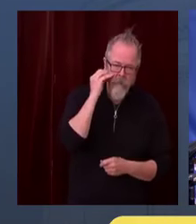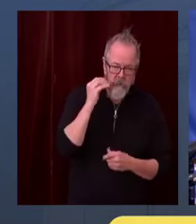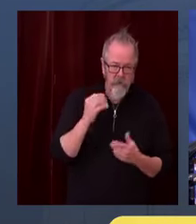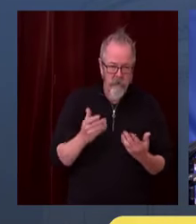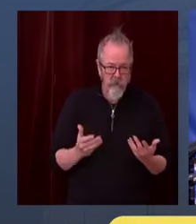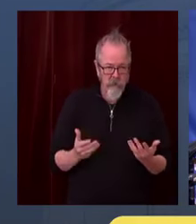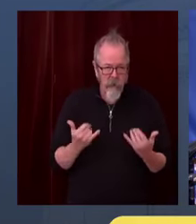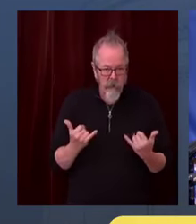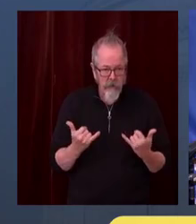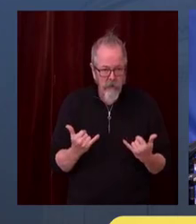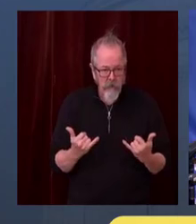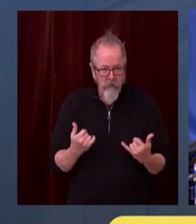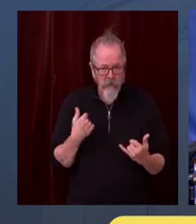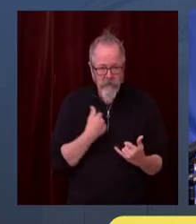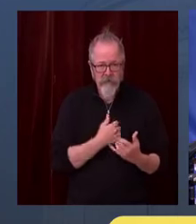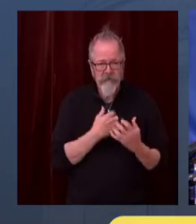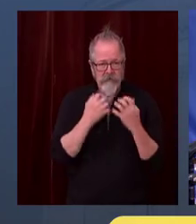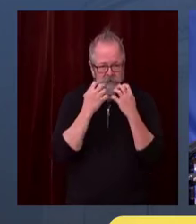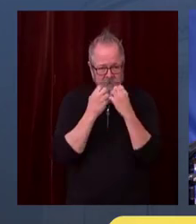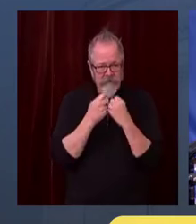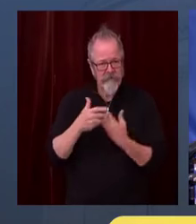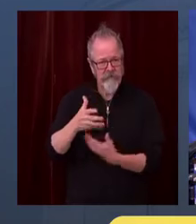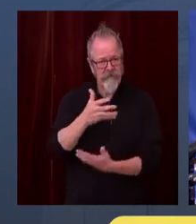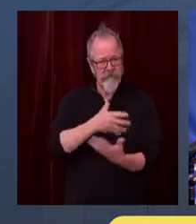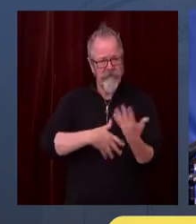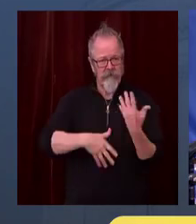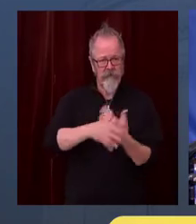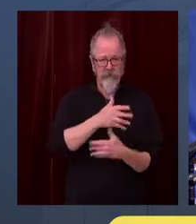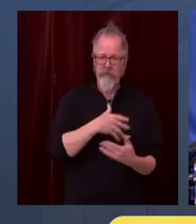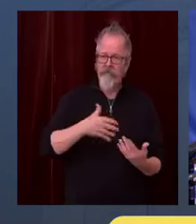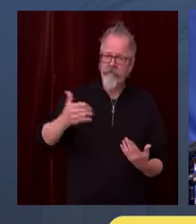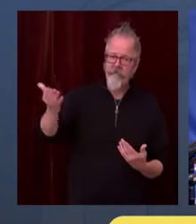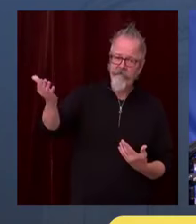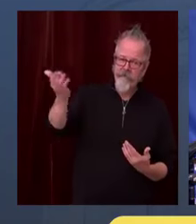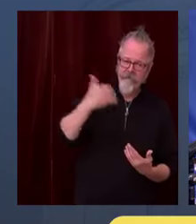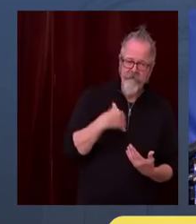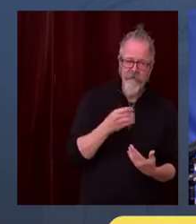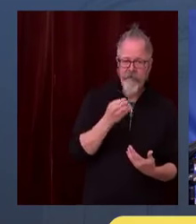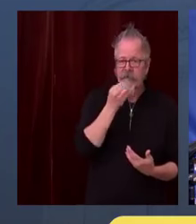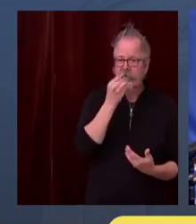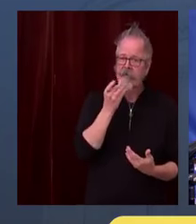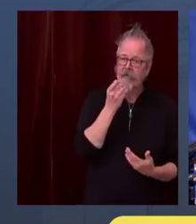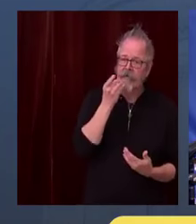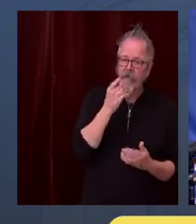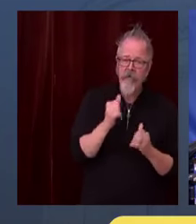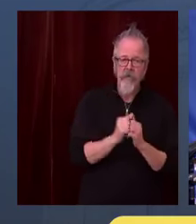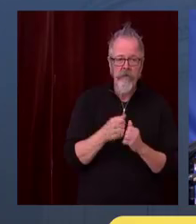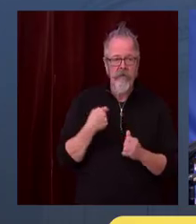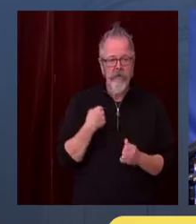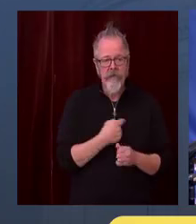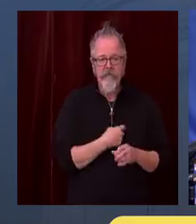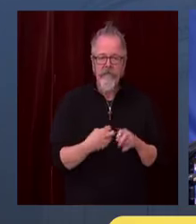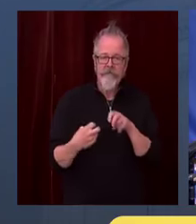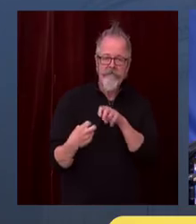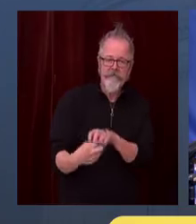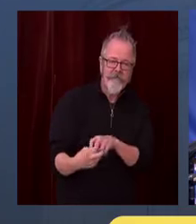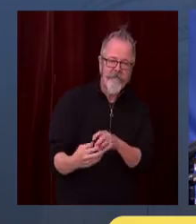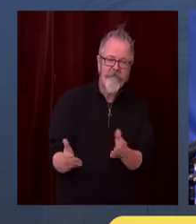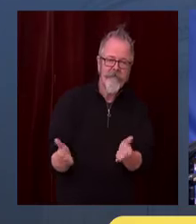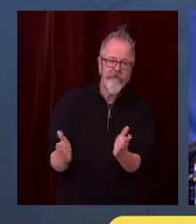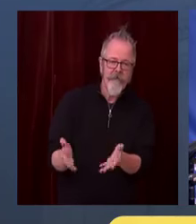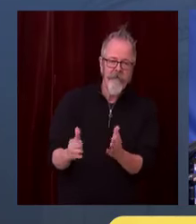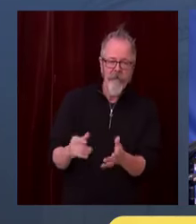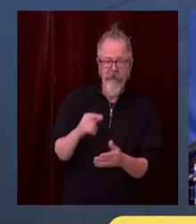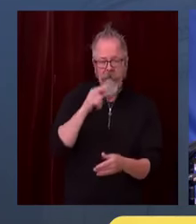socialize, where we love to have people over for dinner, where we would look forward to a giant Thanksgiving dinner, where we'd love to have a